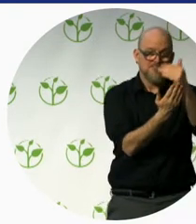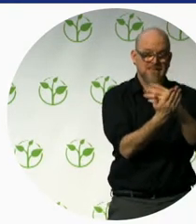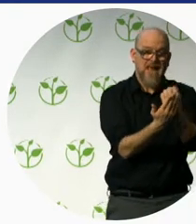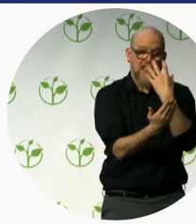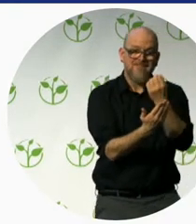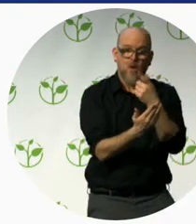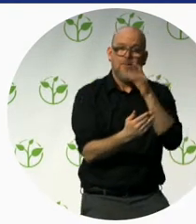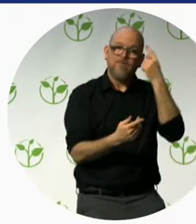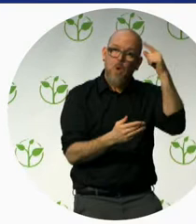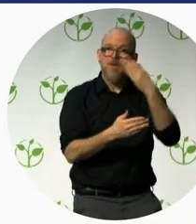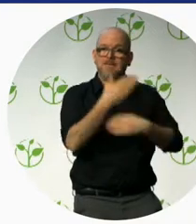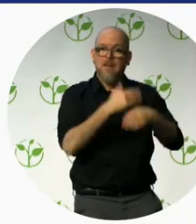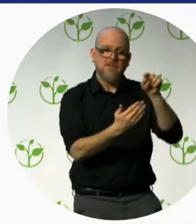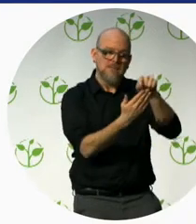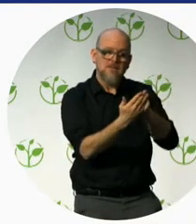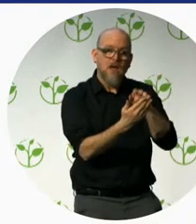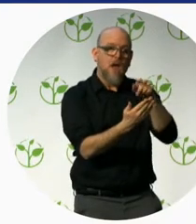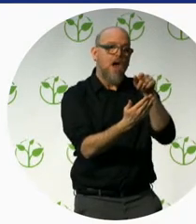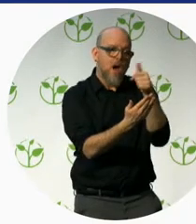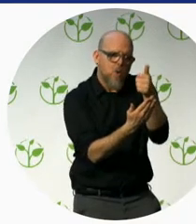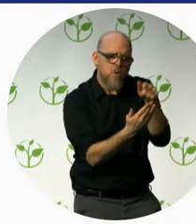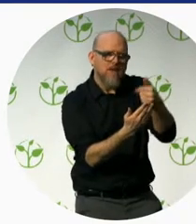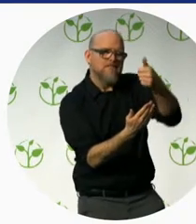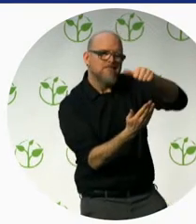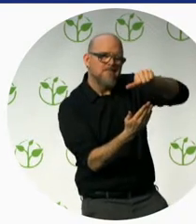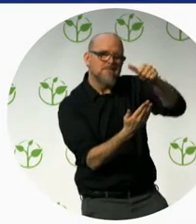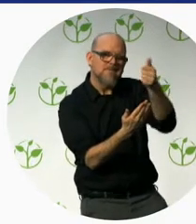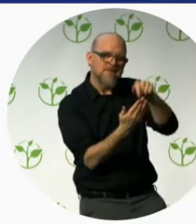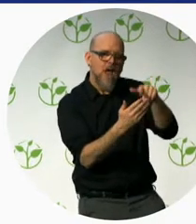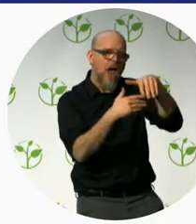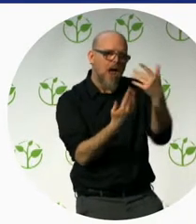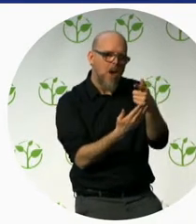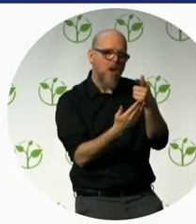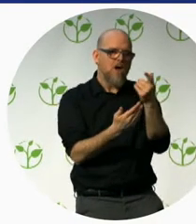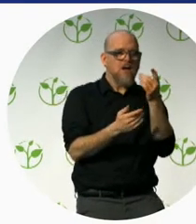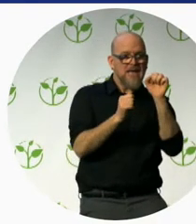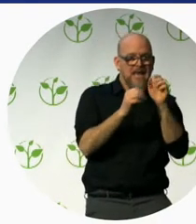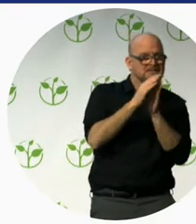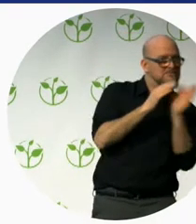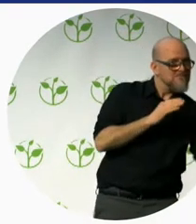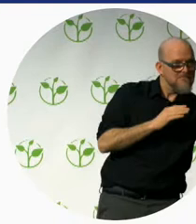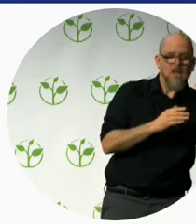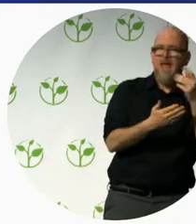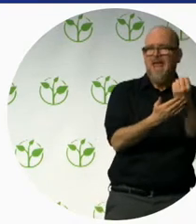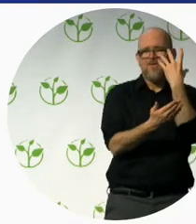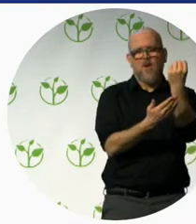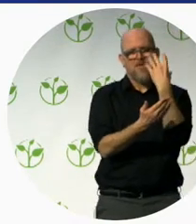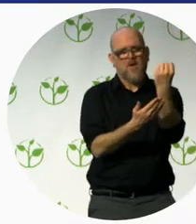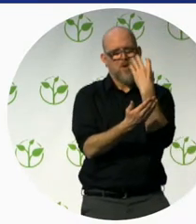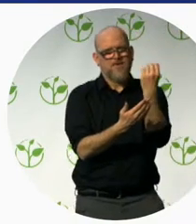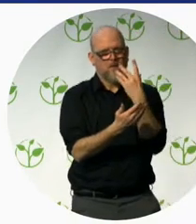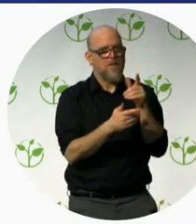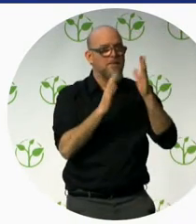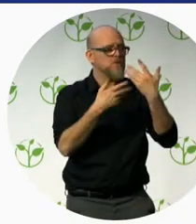also touristic information. Because it is basically a tourist information brochure. Let's see more in detail.